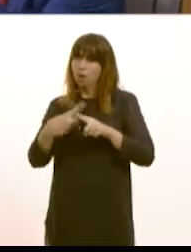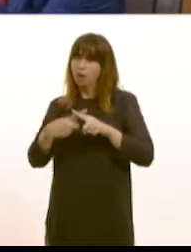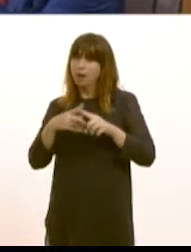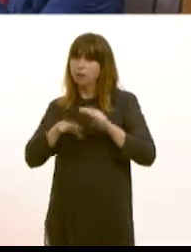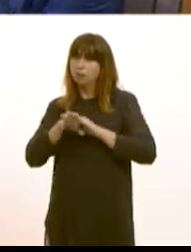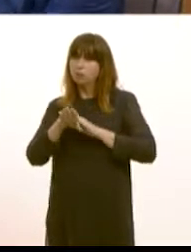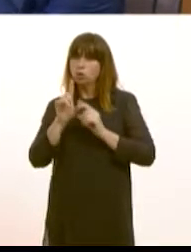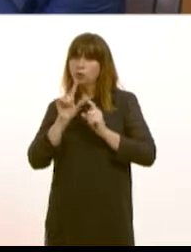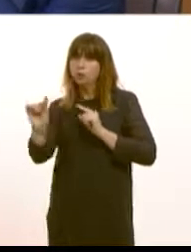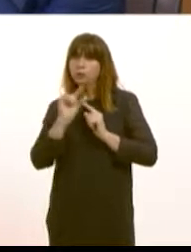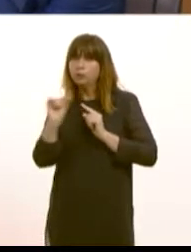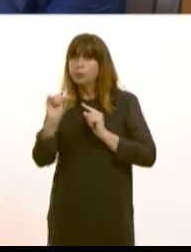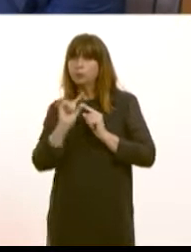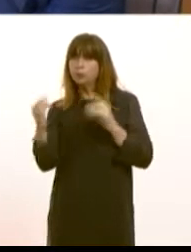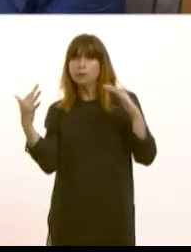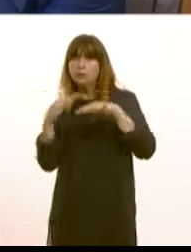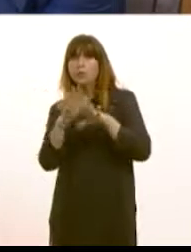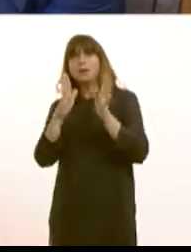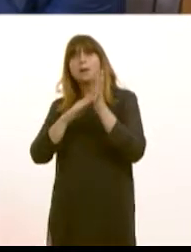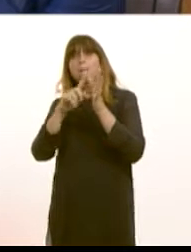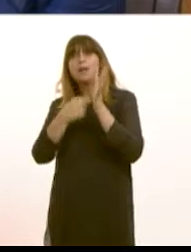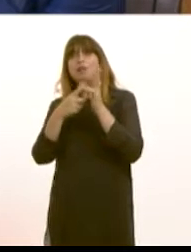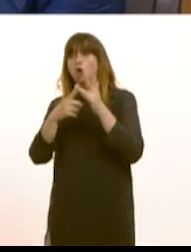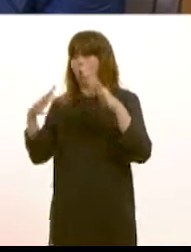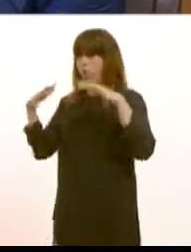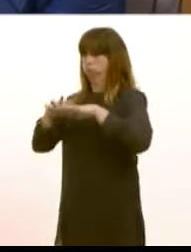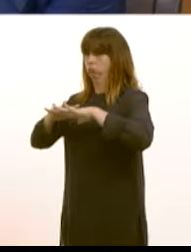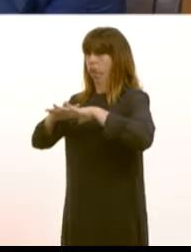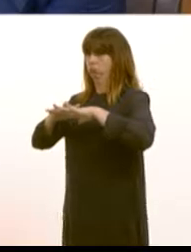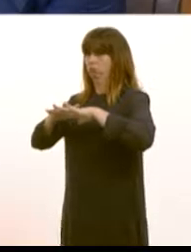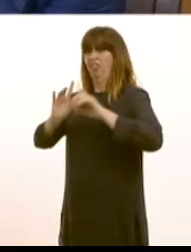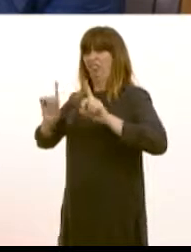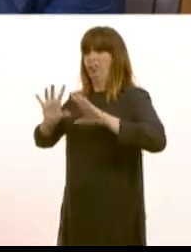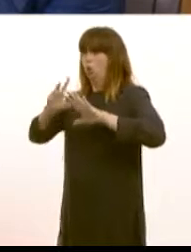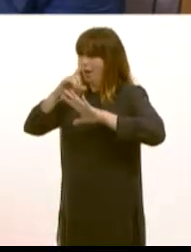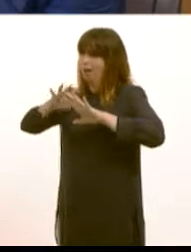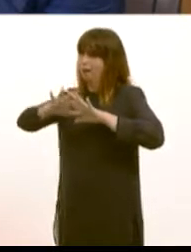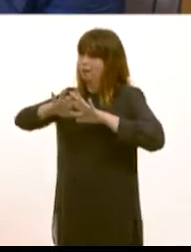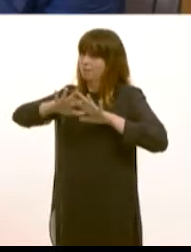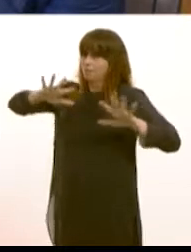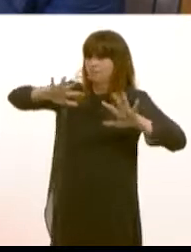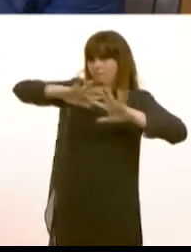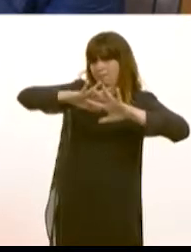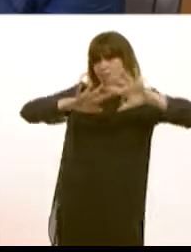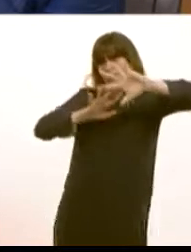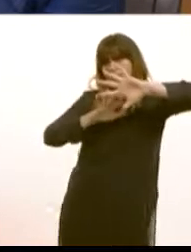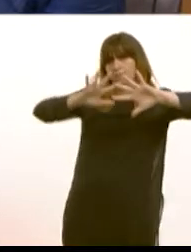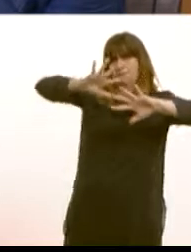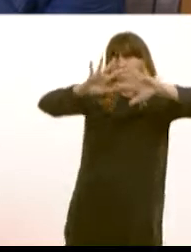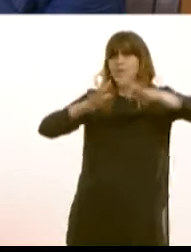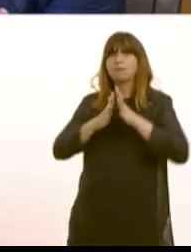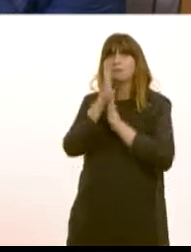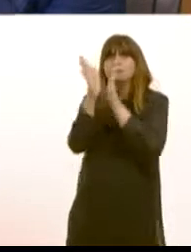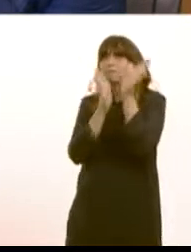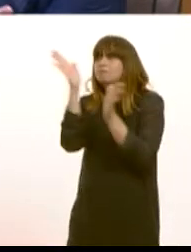but the point about the Metro is that it's extendable it's not about simply looking at the structure that we have at the moment the